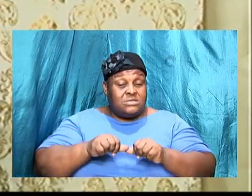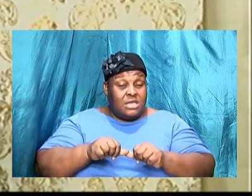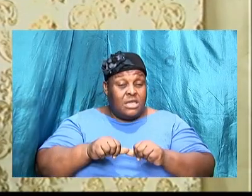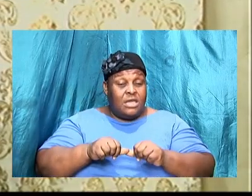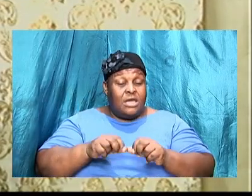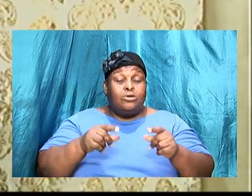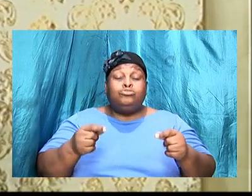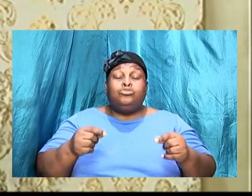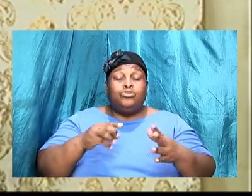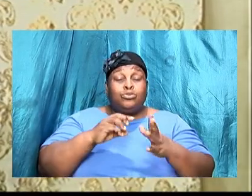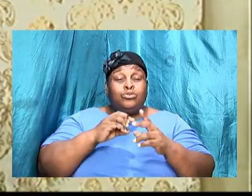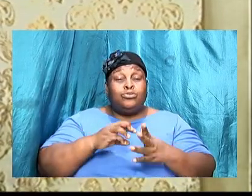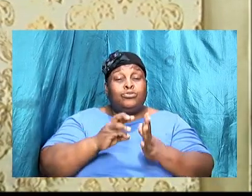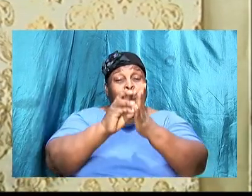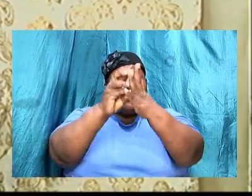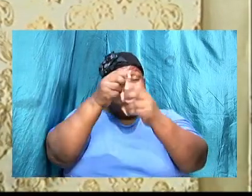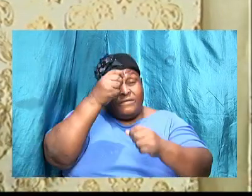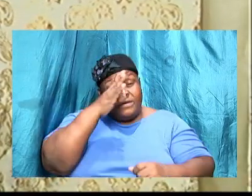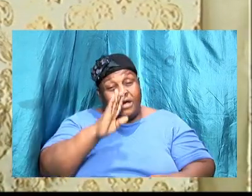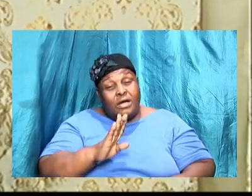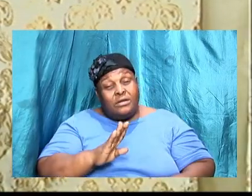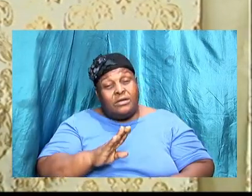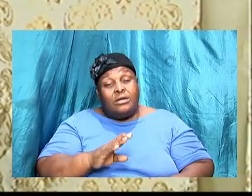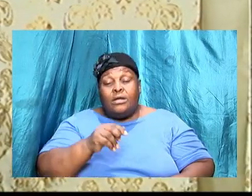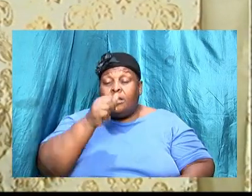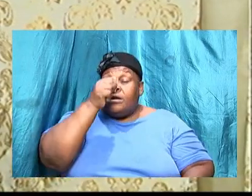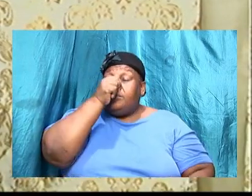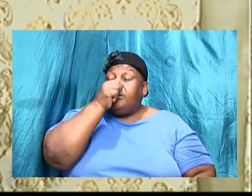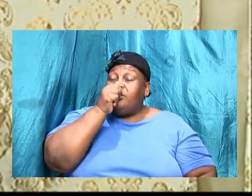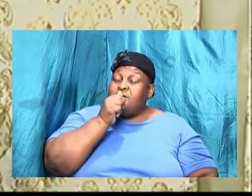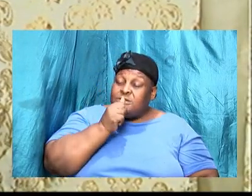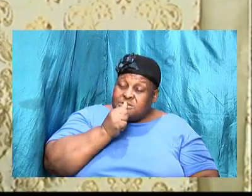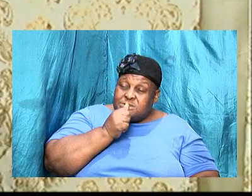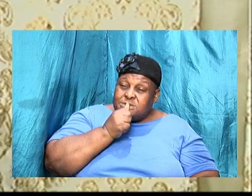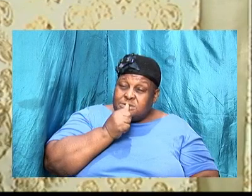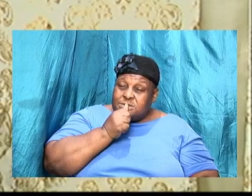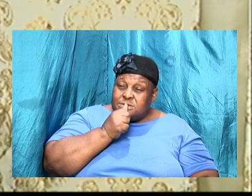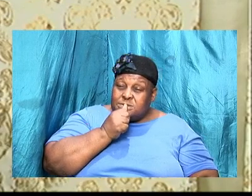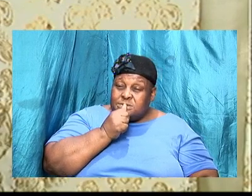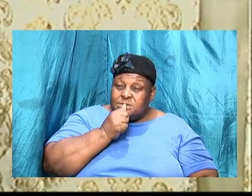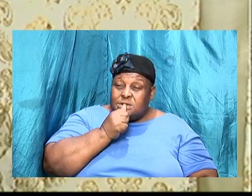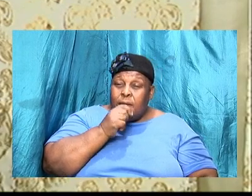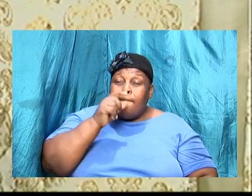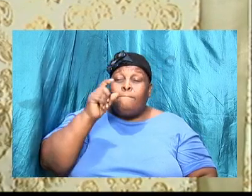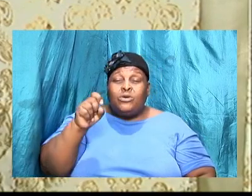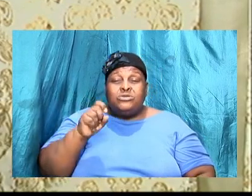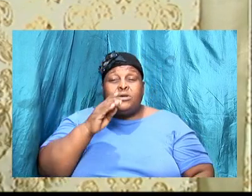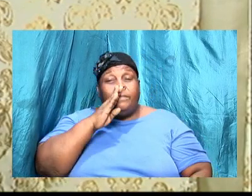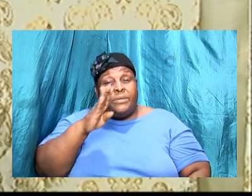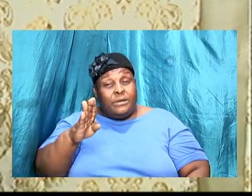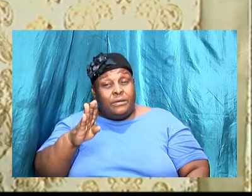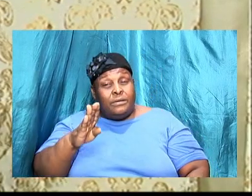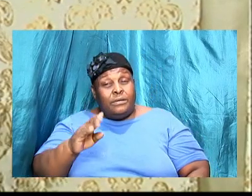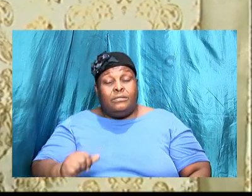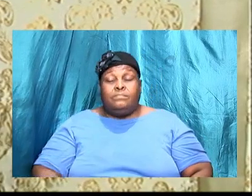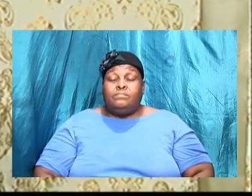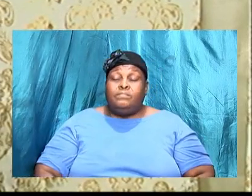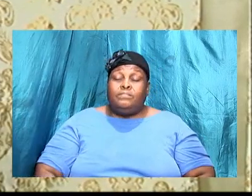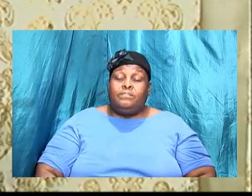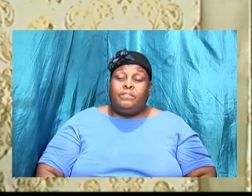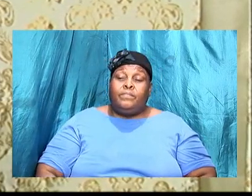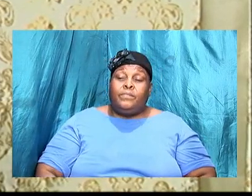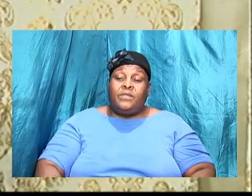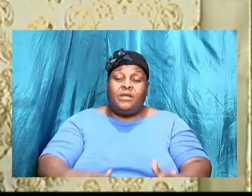of God, this perfect will, then patience is going to be a virtue. The Bible